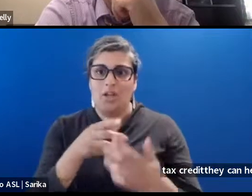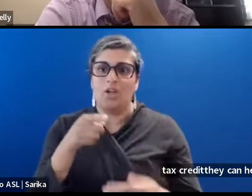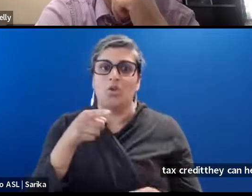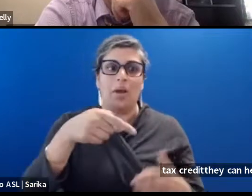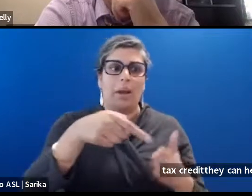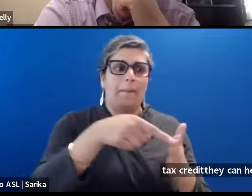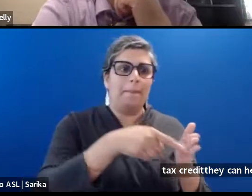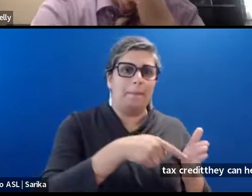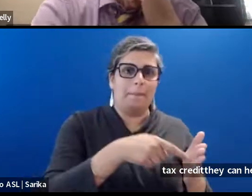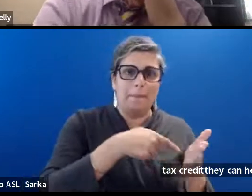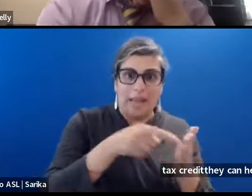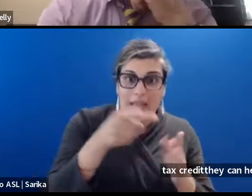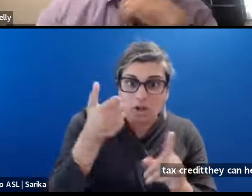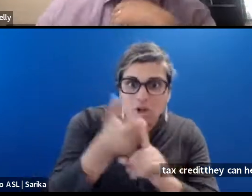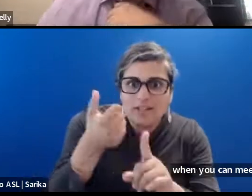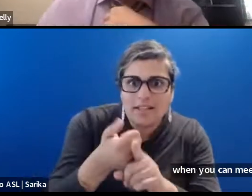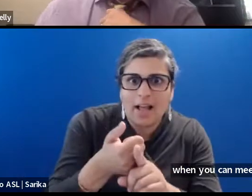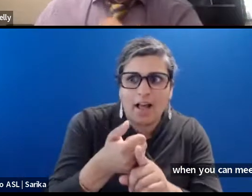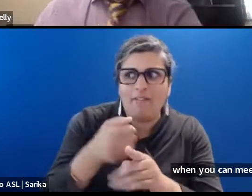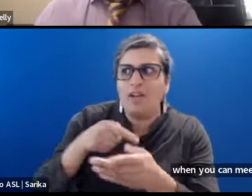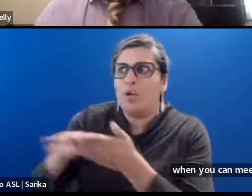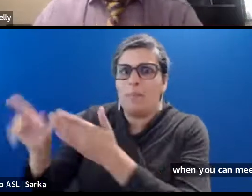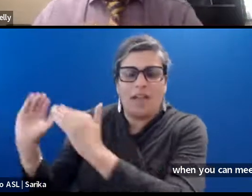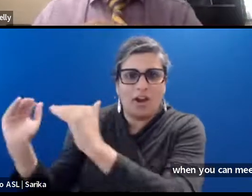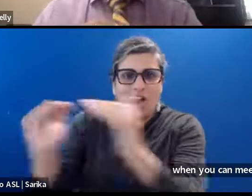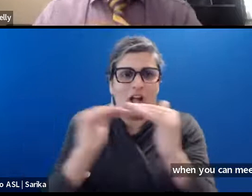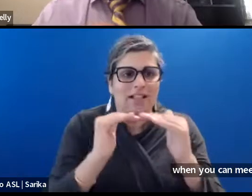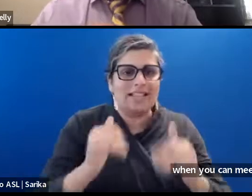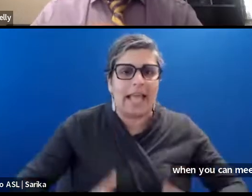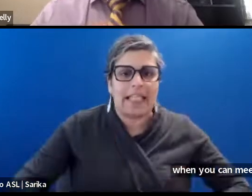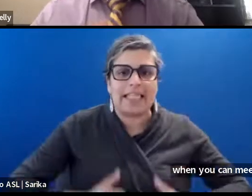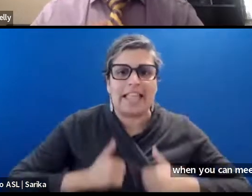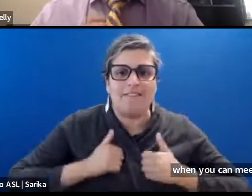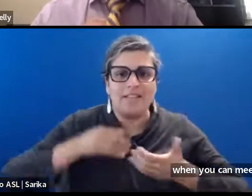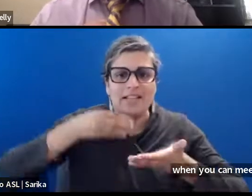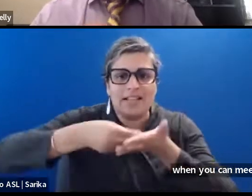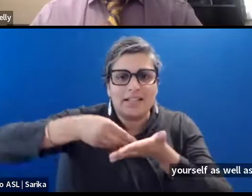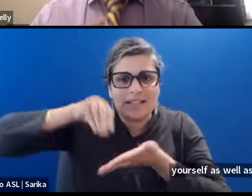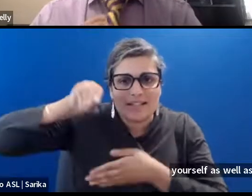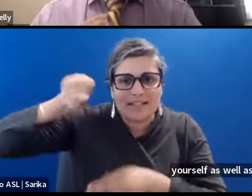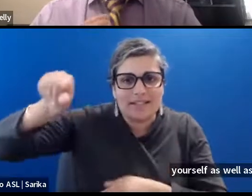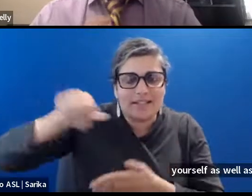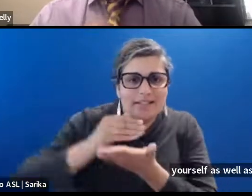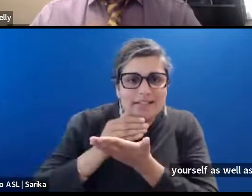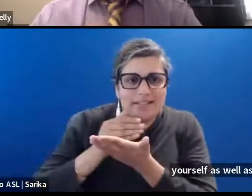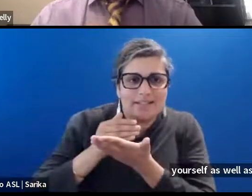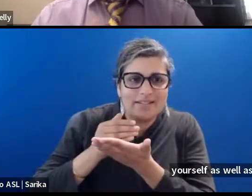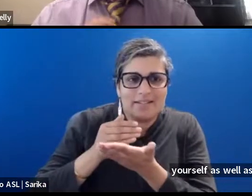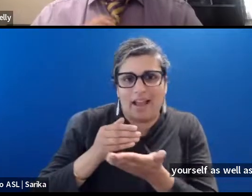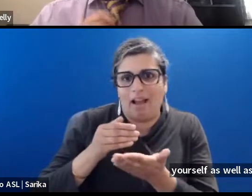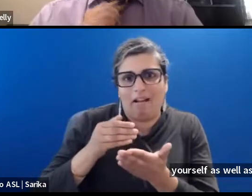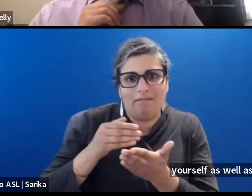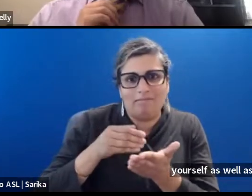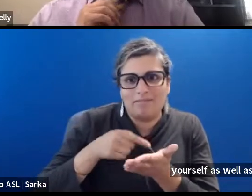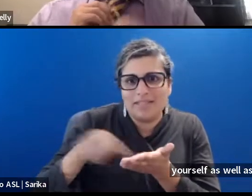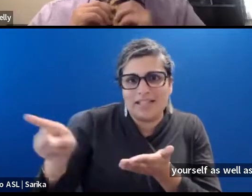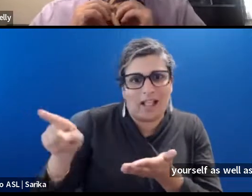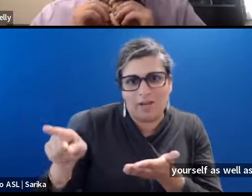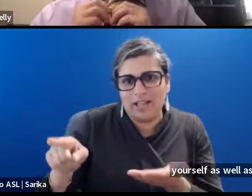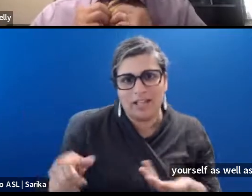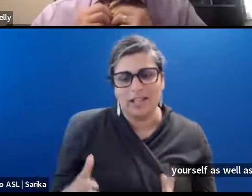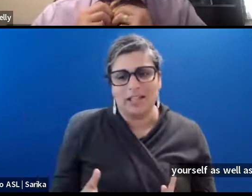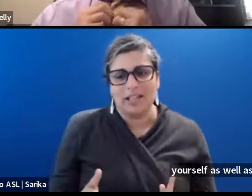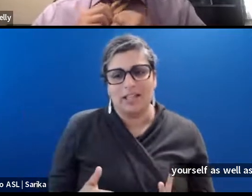as well as your colleagues, a living wage. And as, as documentary makers know,